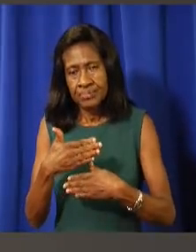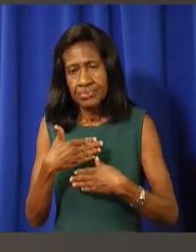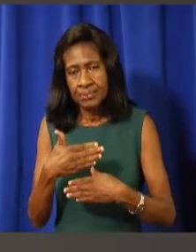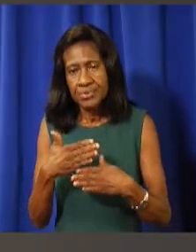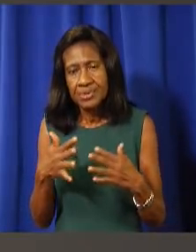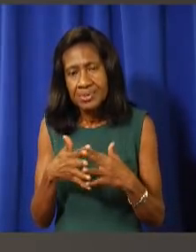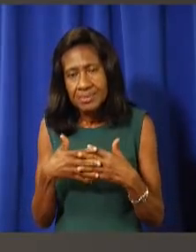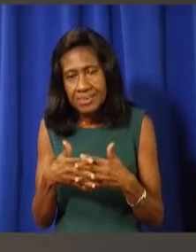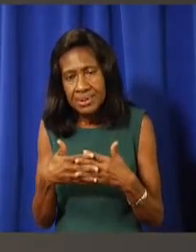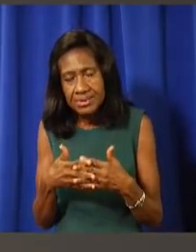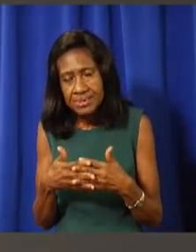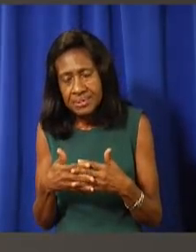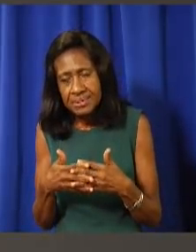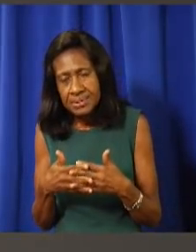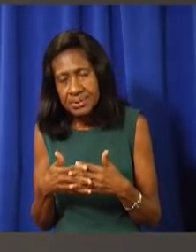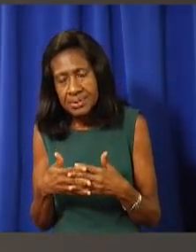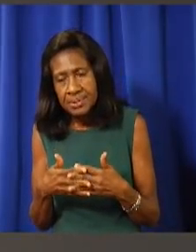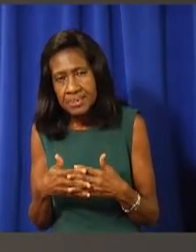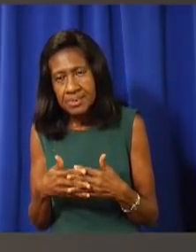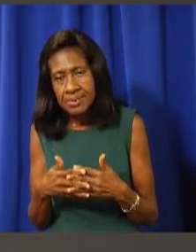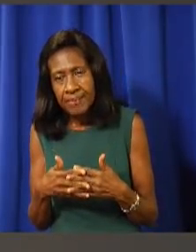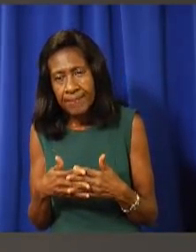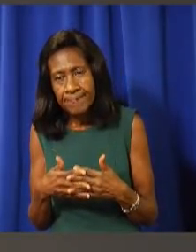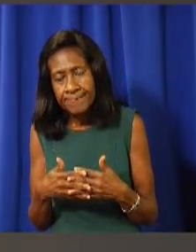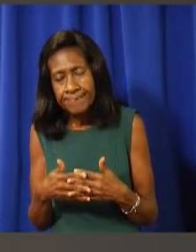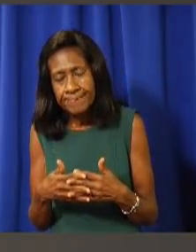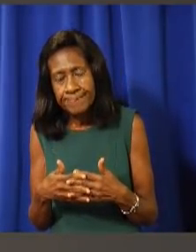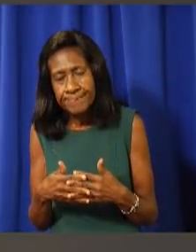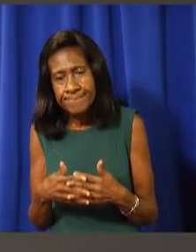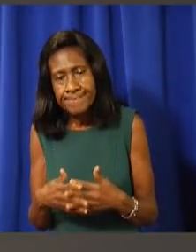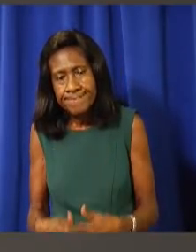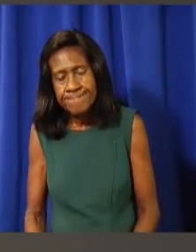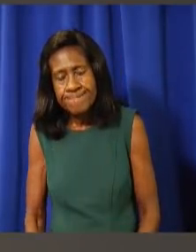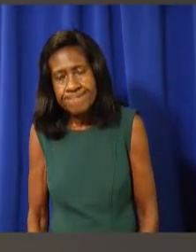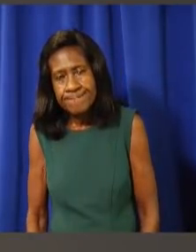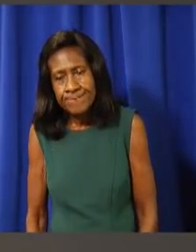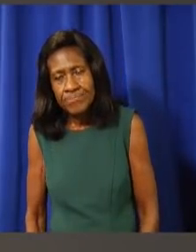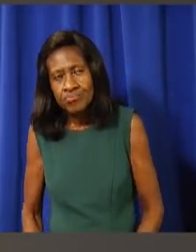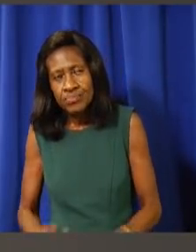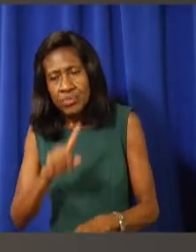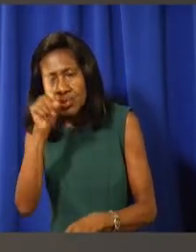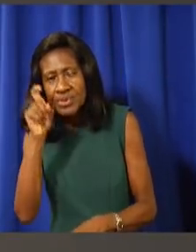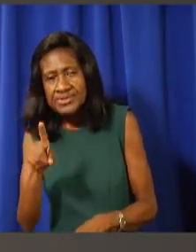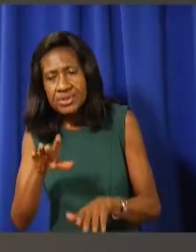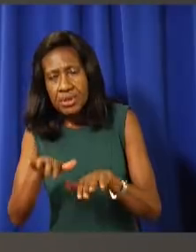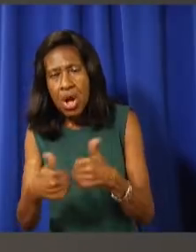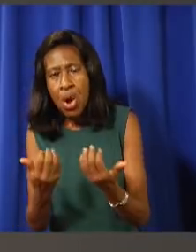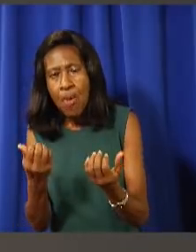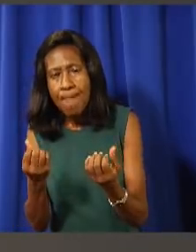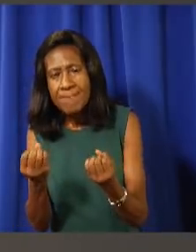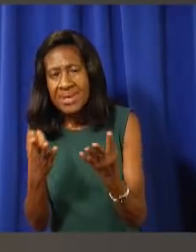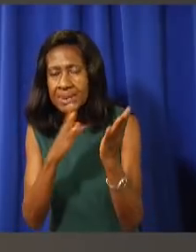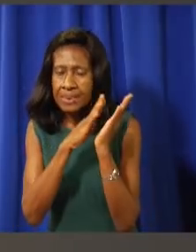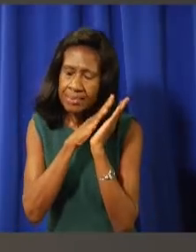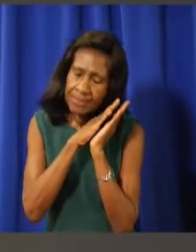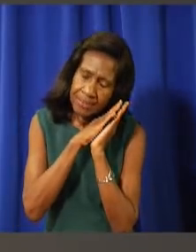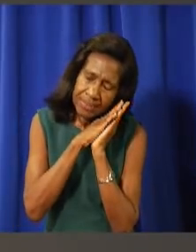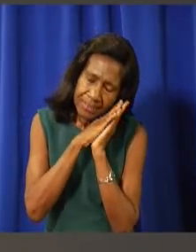to have less than, I believe it, before I make an assumption, how many beds do we have to service